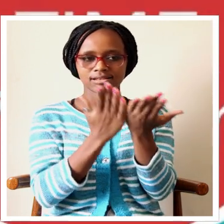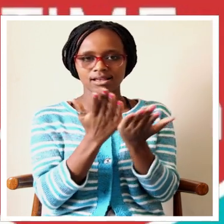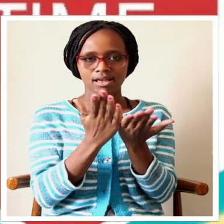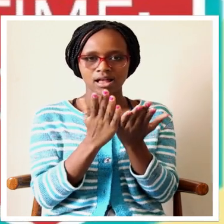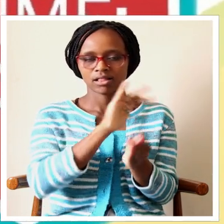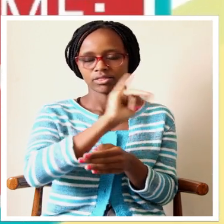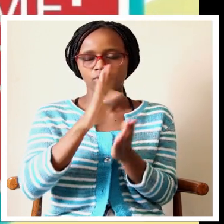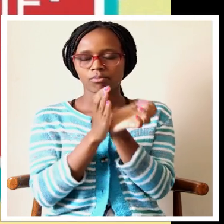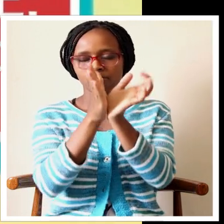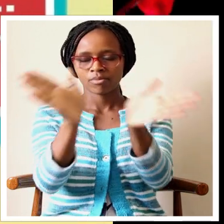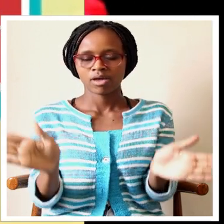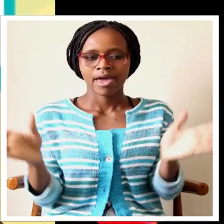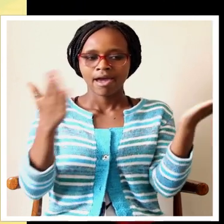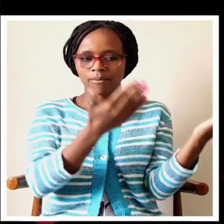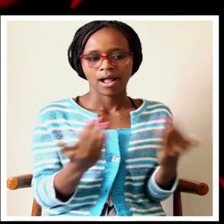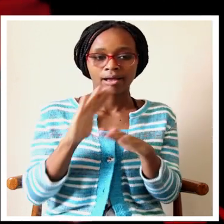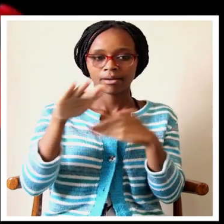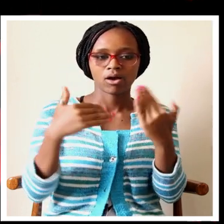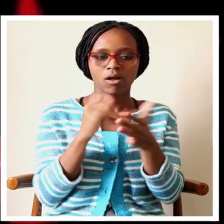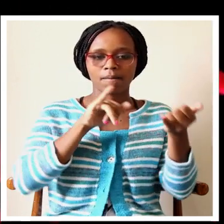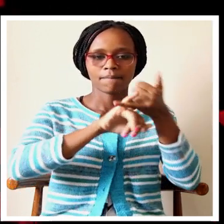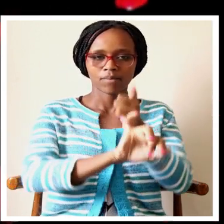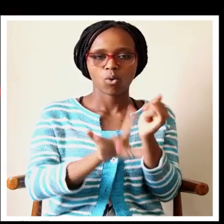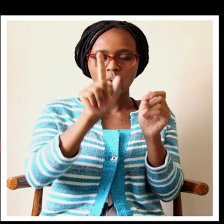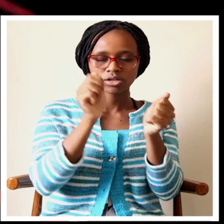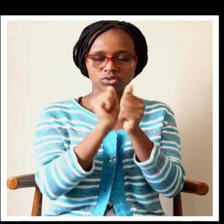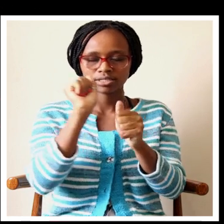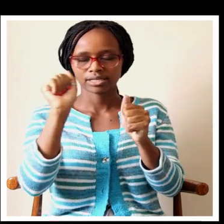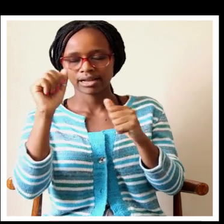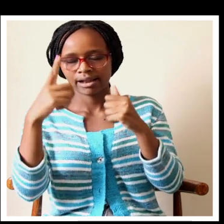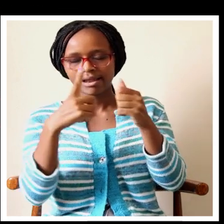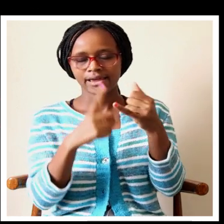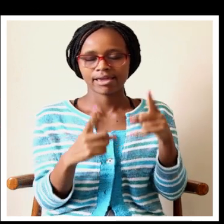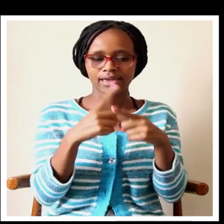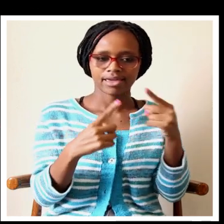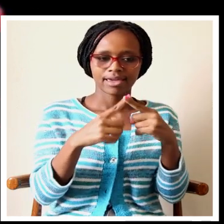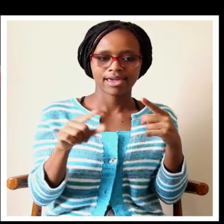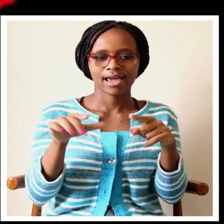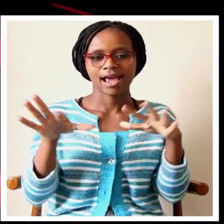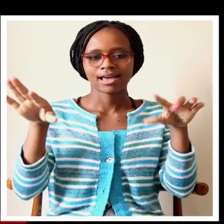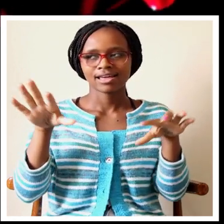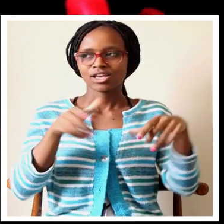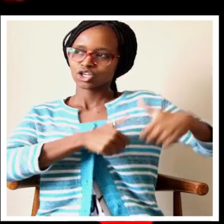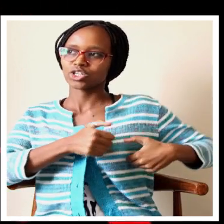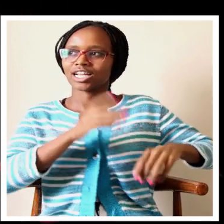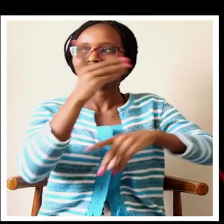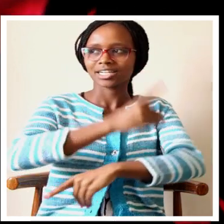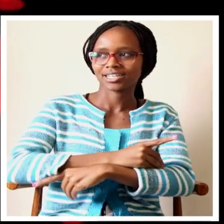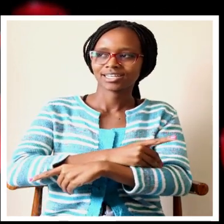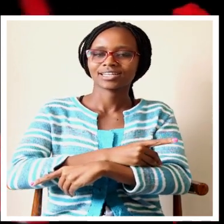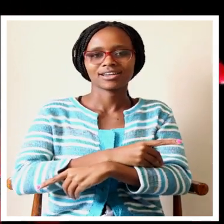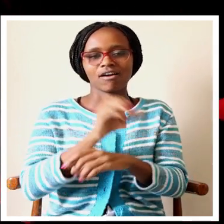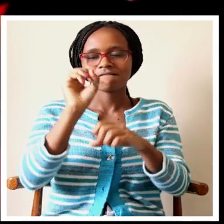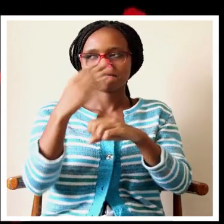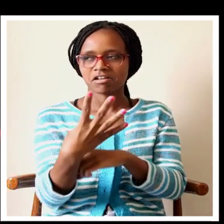Explorers Group is inviting all those who are in marriage between 1 to 10 years to this year's Valentine's Cowboy Dinner, which will be on Valentine's Day the